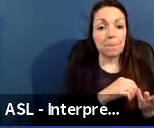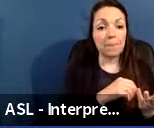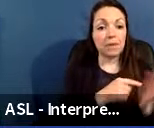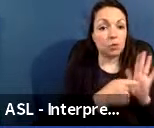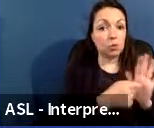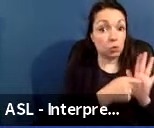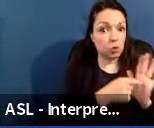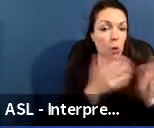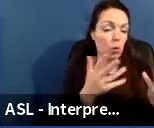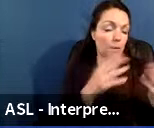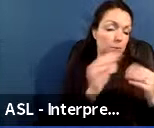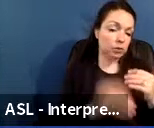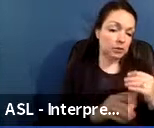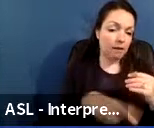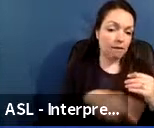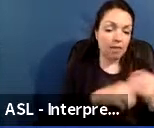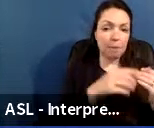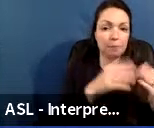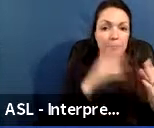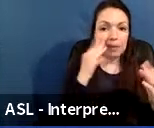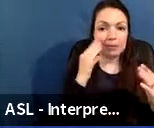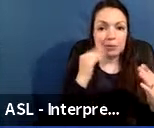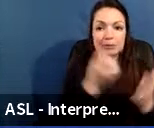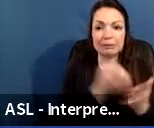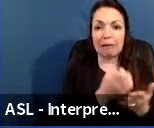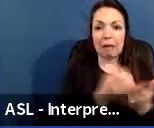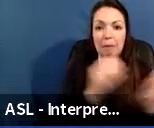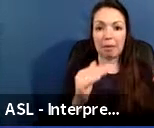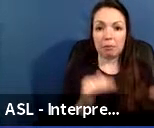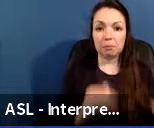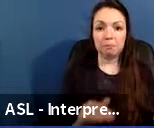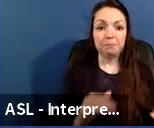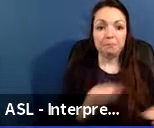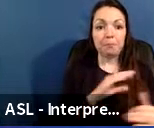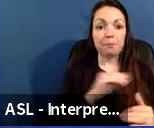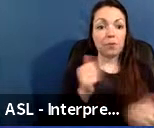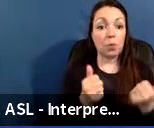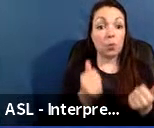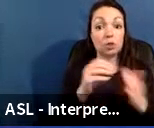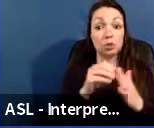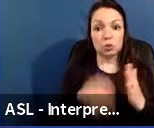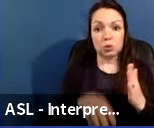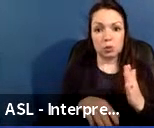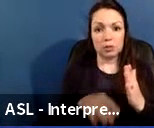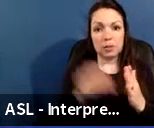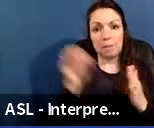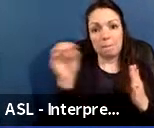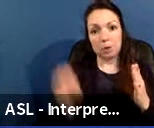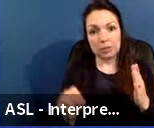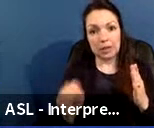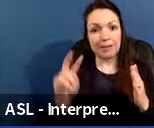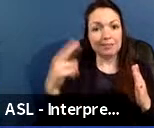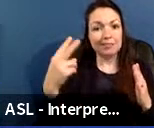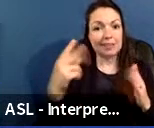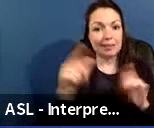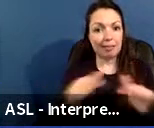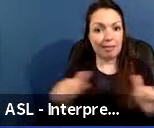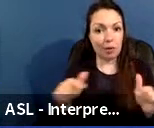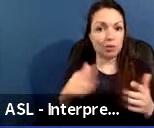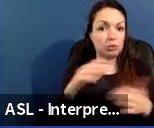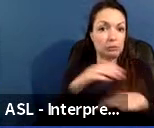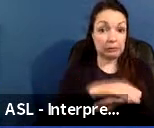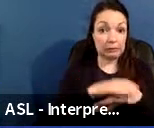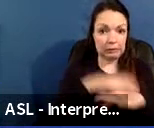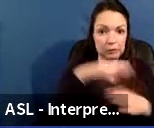experiencing economic disadvantage. What percent of students are English learners so to make sure we're providing